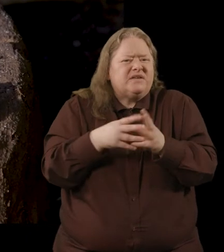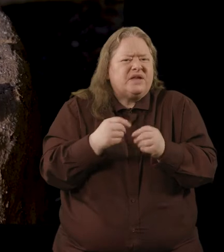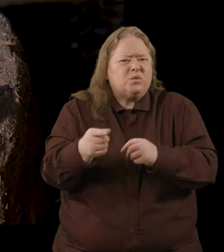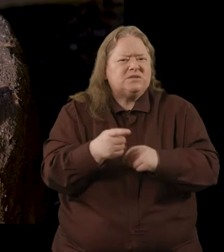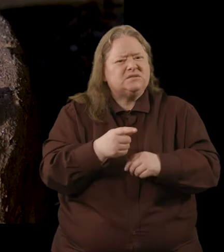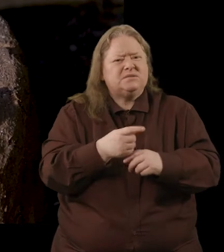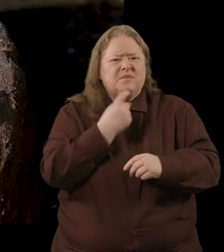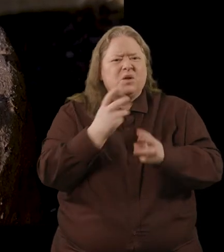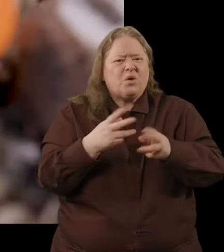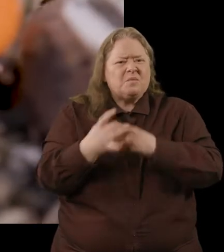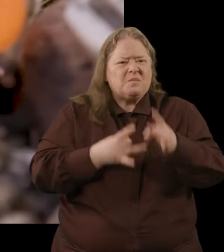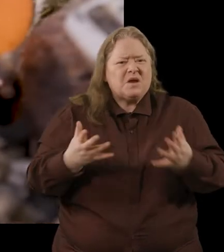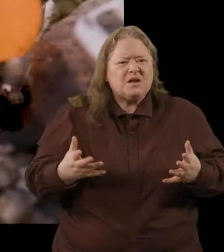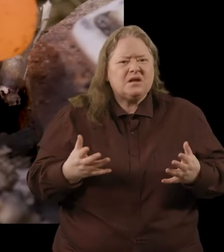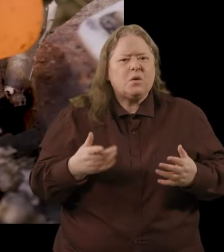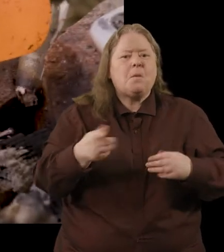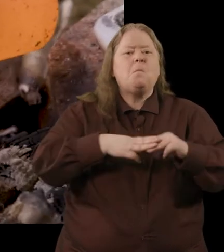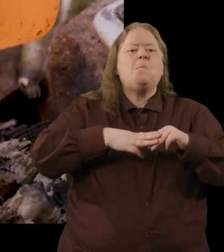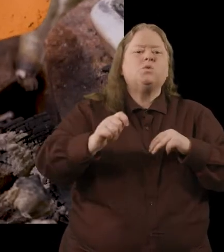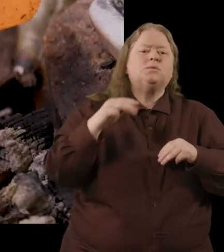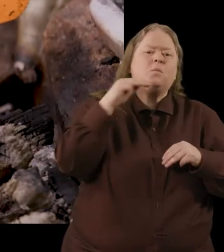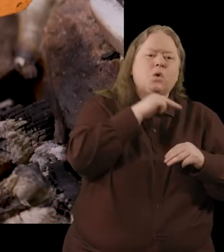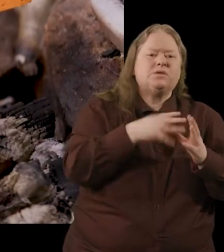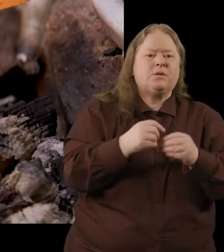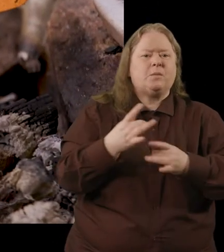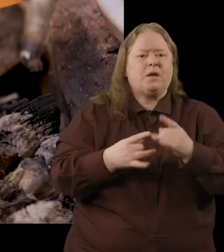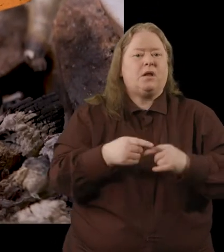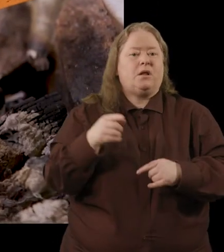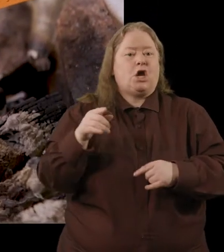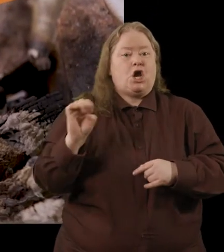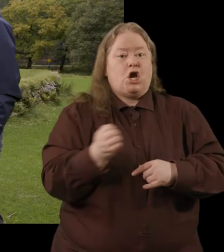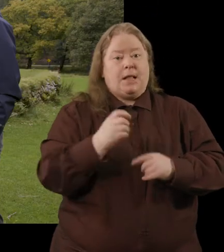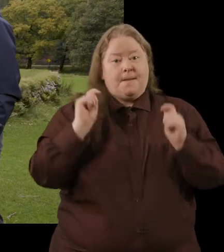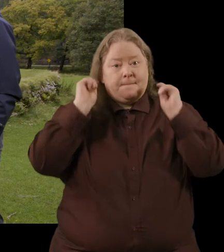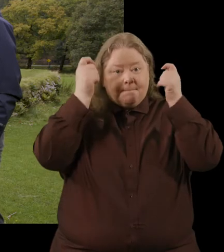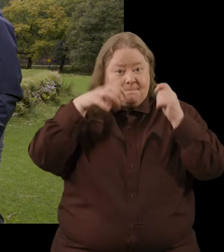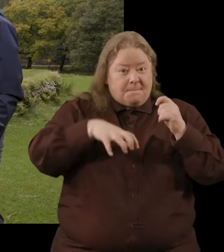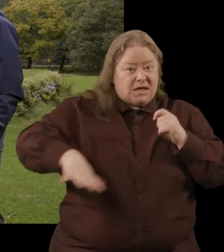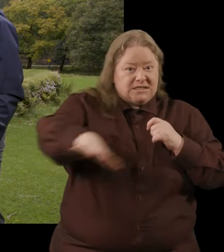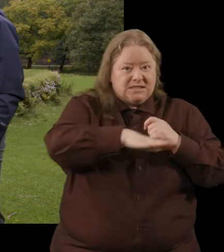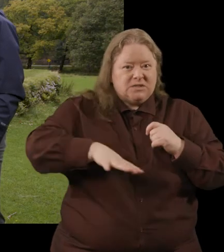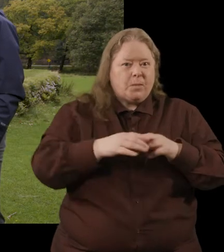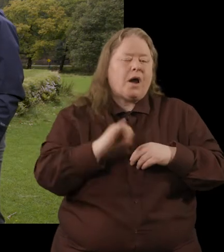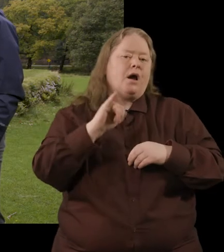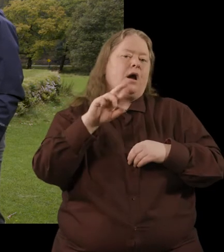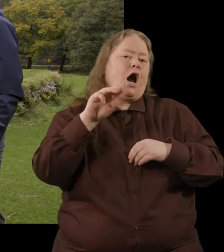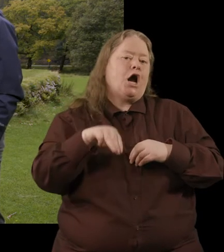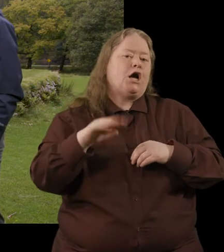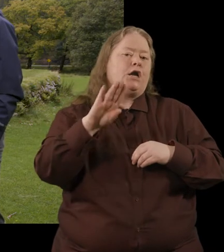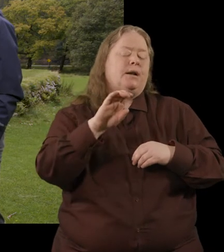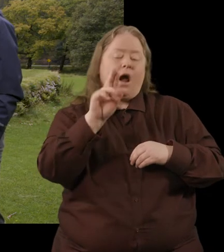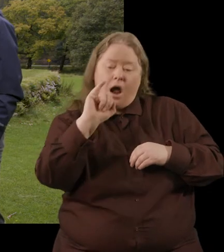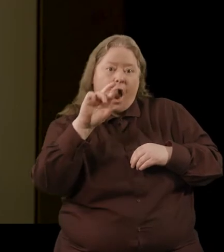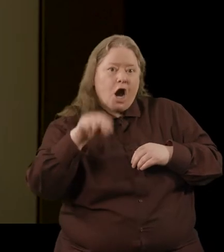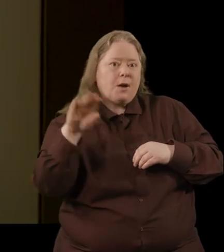blacksmith have made? Well, the most important object that would have been made at an early monastic site would have been an iron bell. And